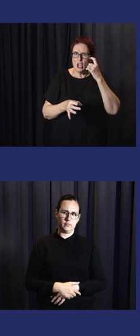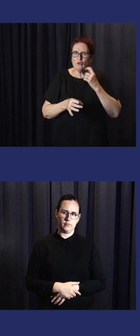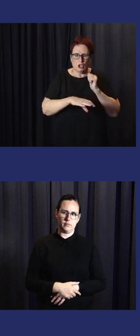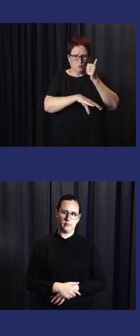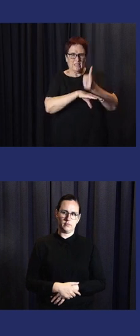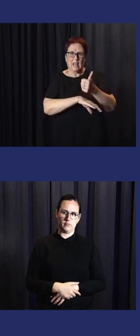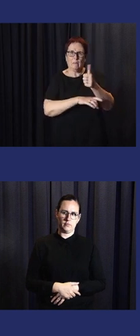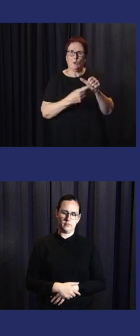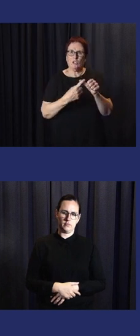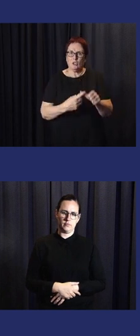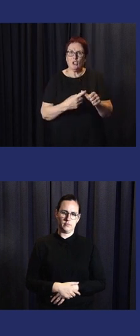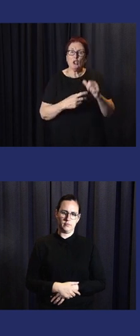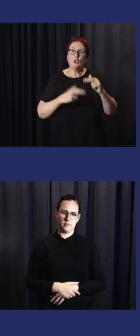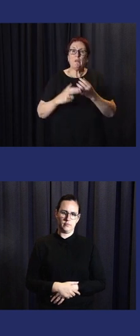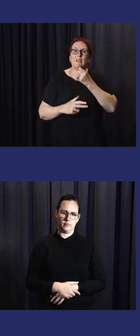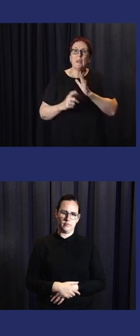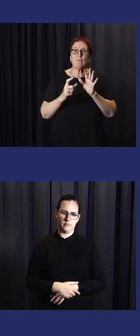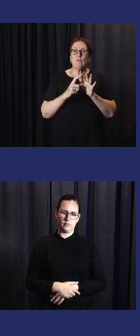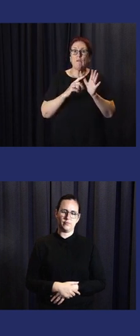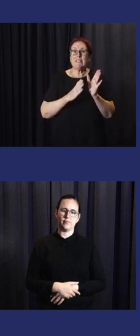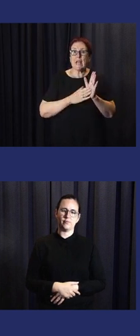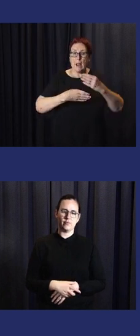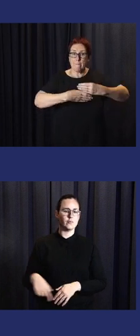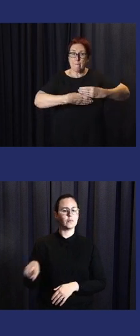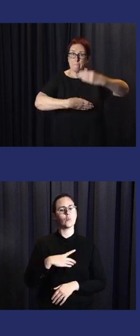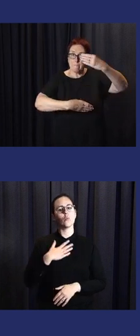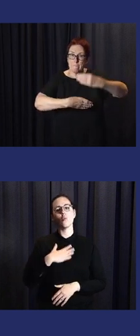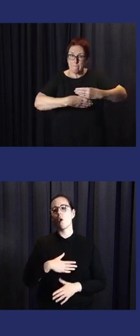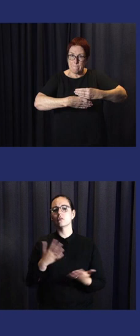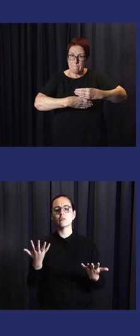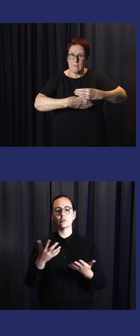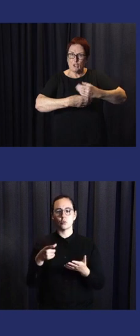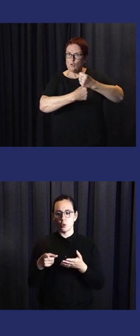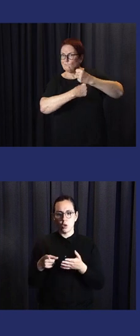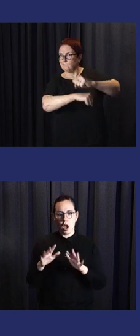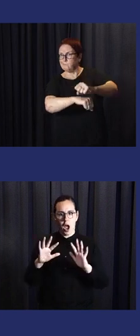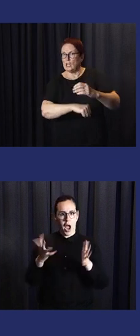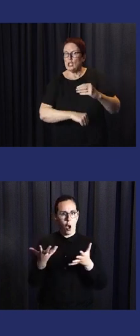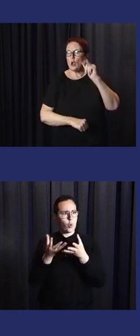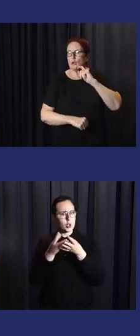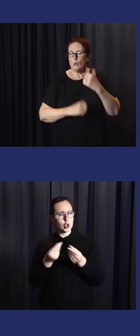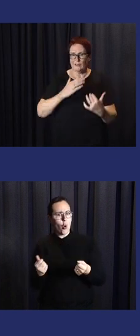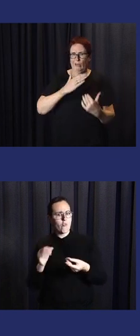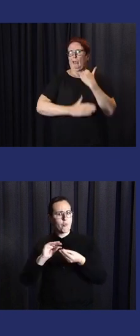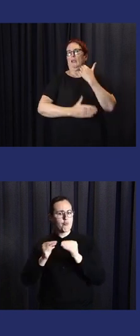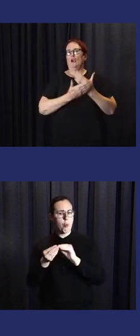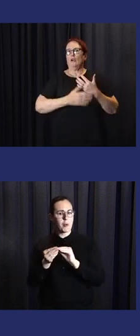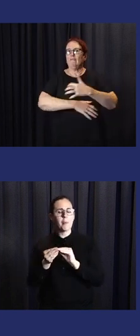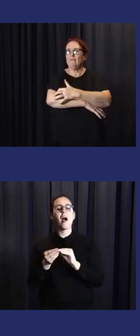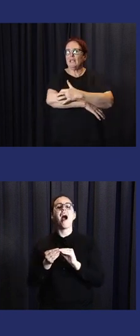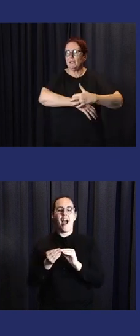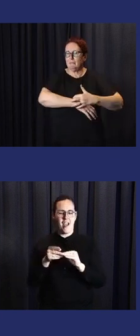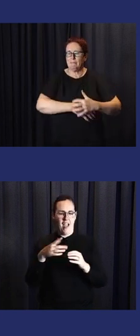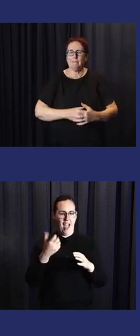change and adapt the agriculture production plan. And implement structure solution to build temporary dams to